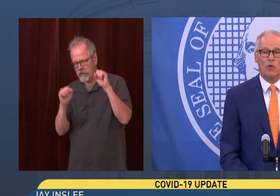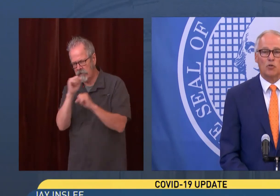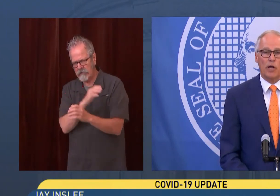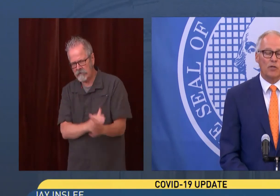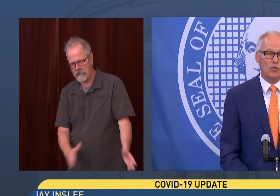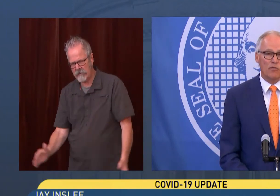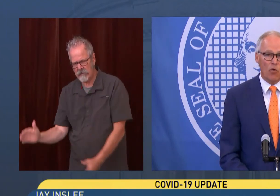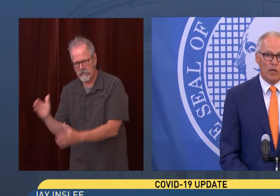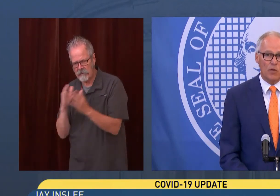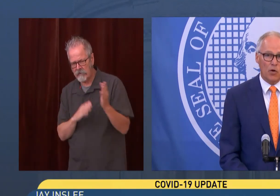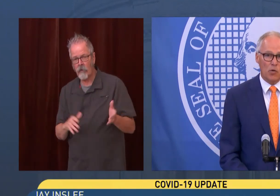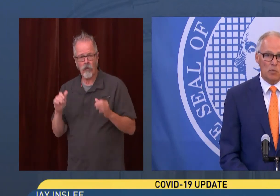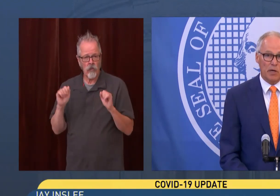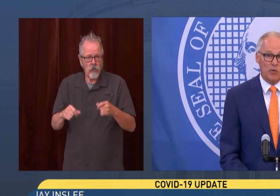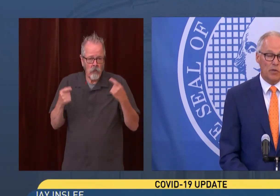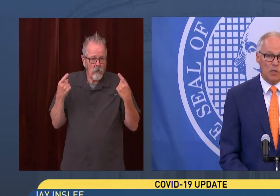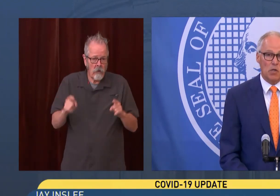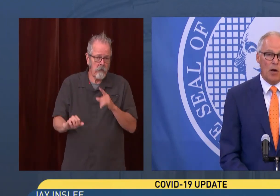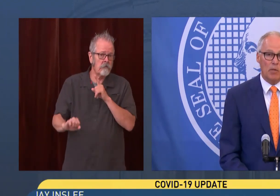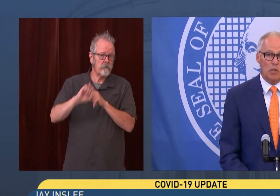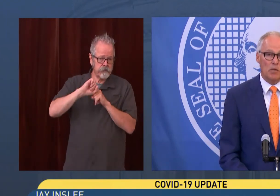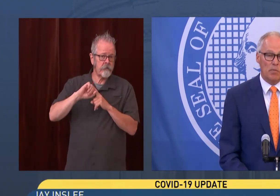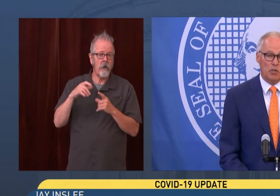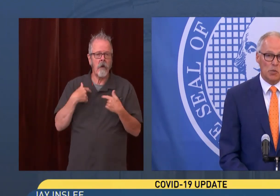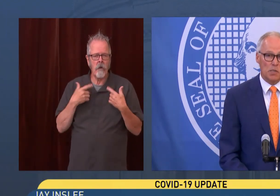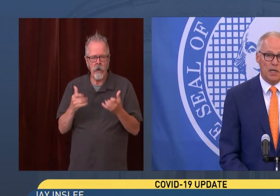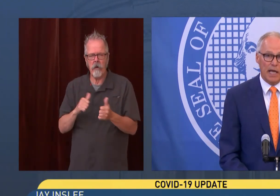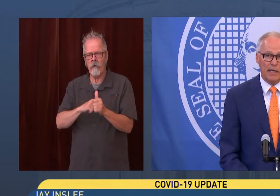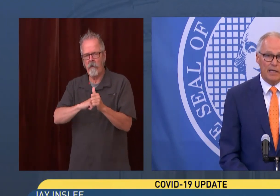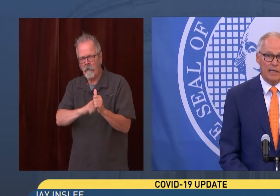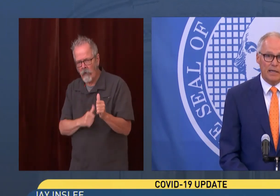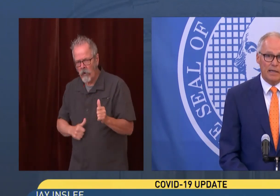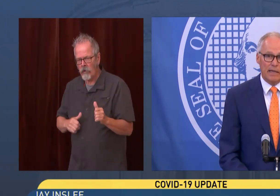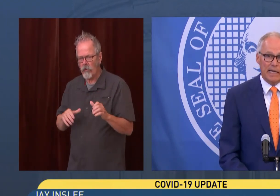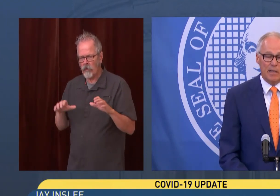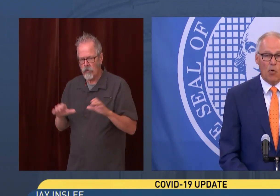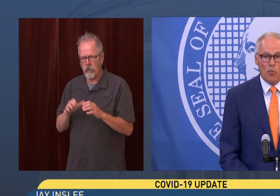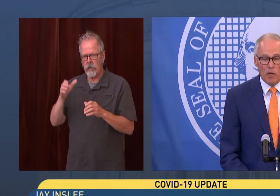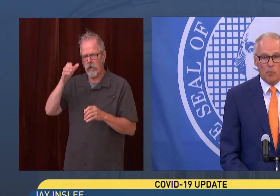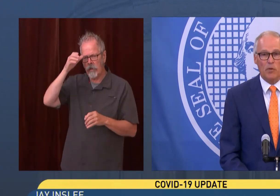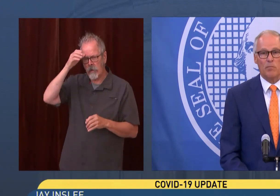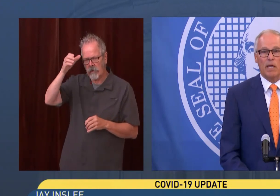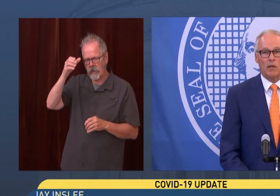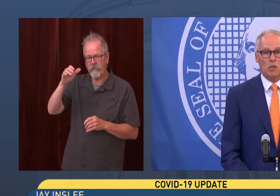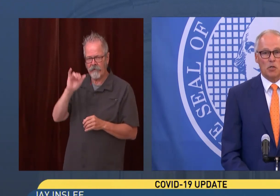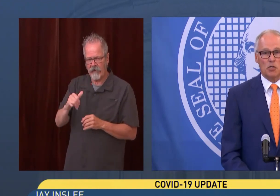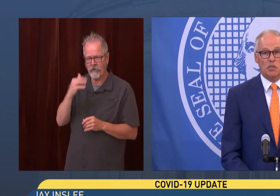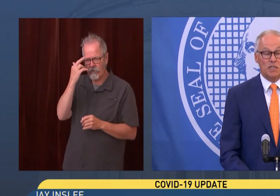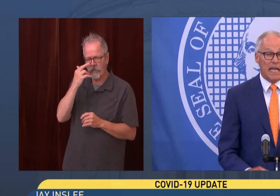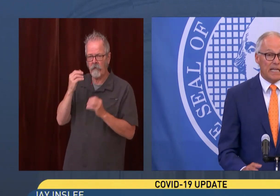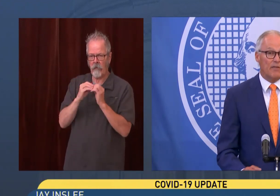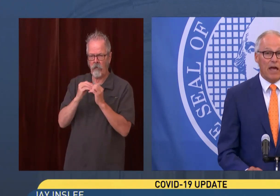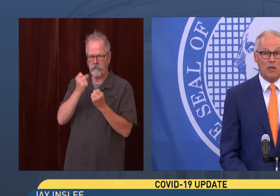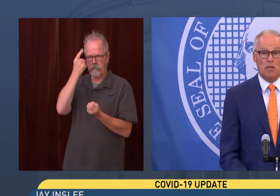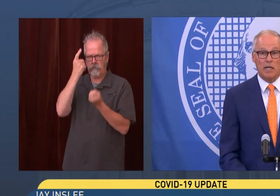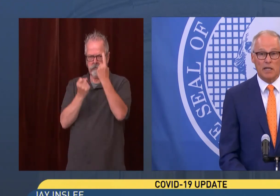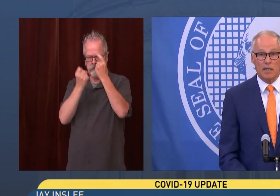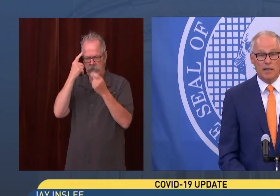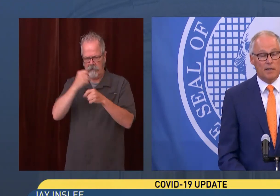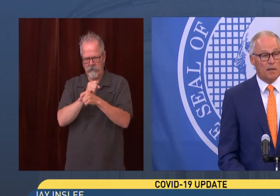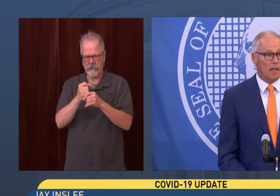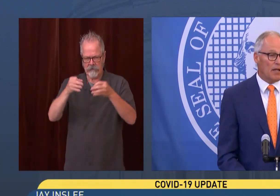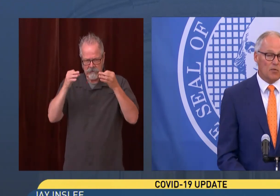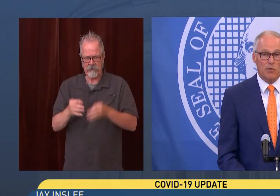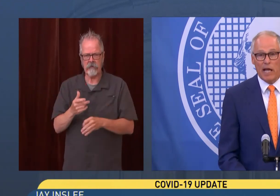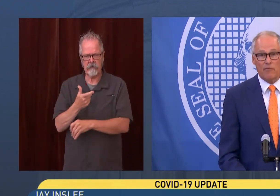We are trying to avoid those by doing these common sense measures today. And the more people that make a decision today to get vaccinated,